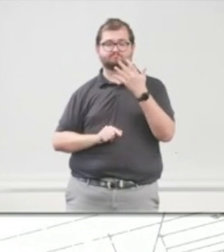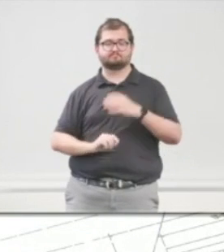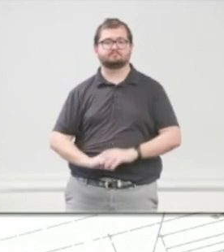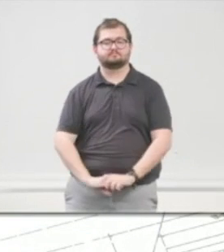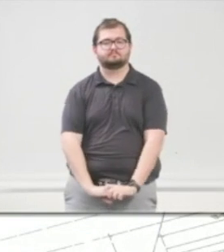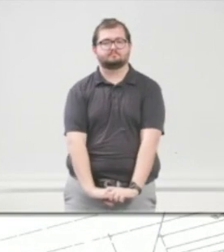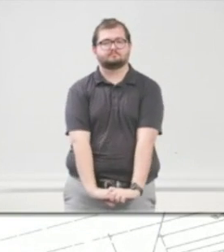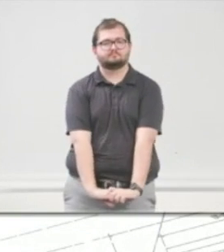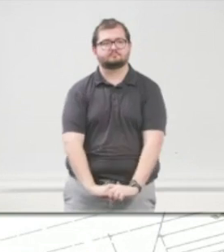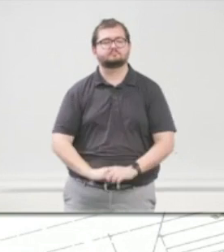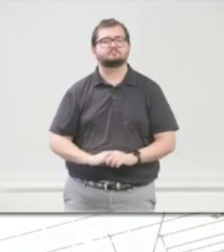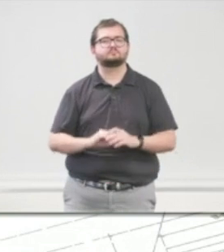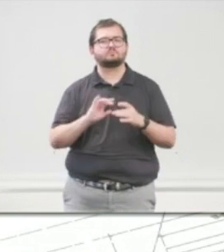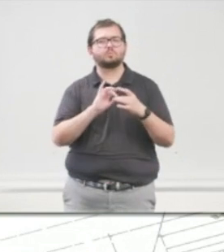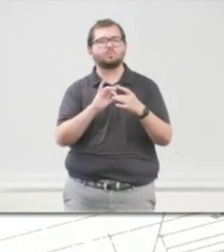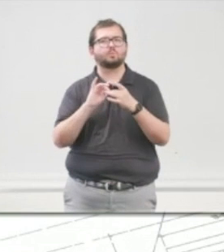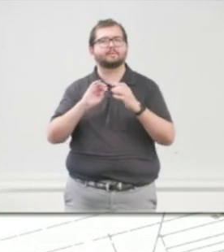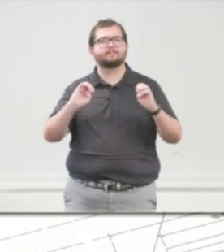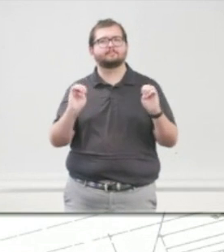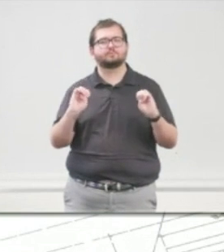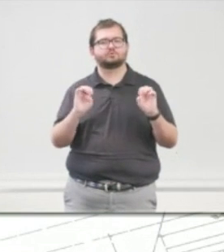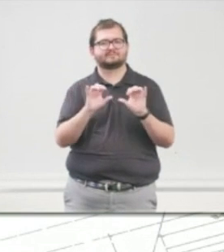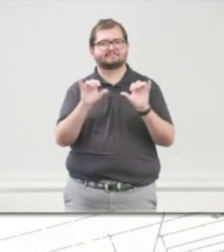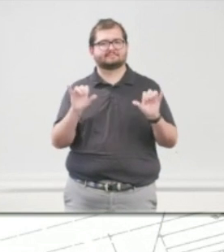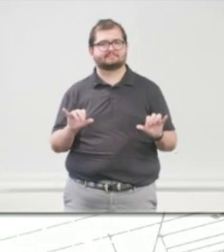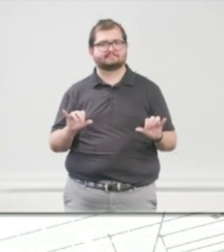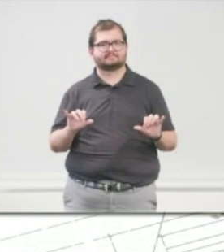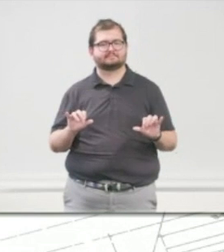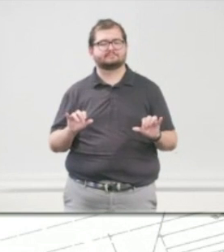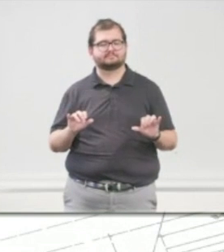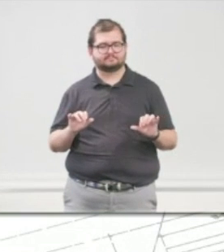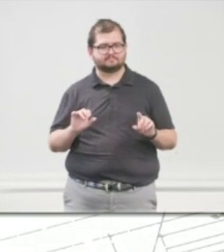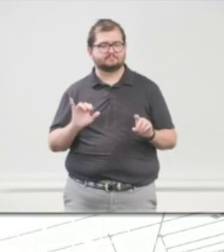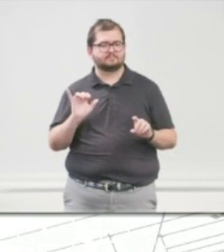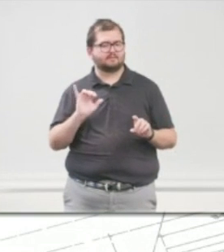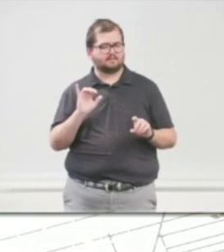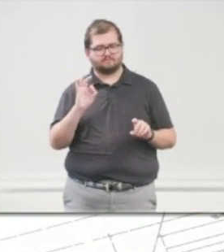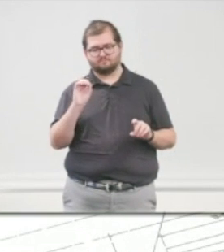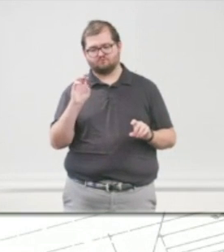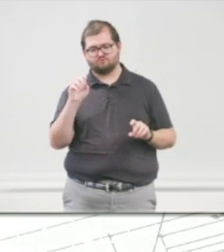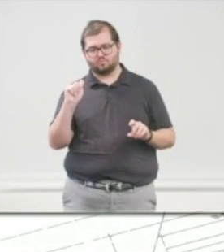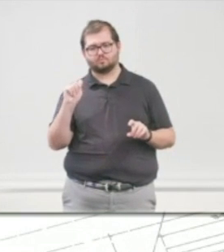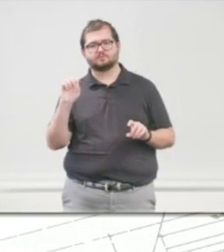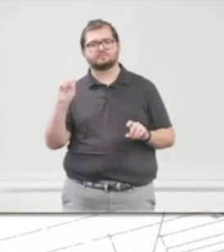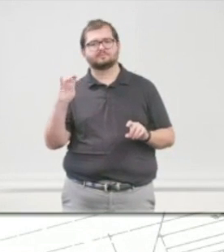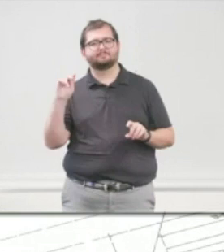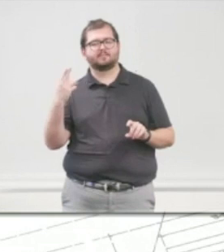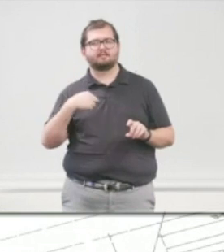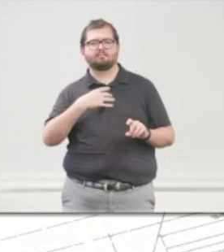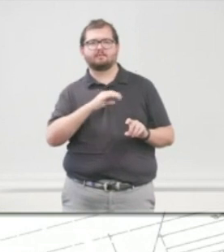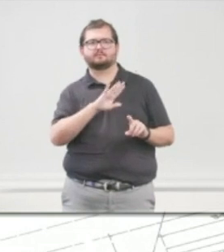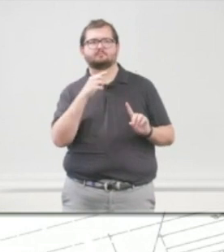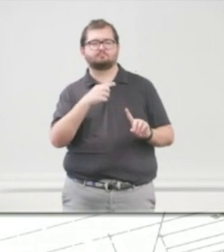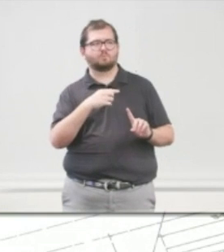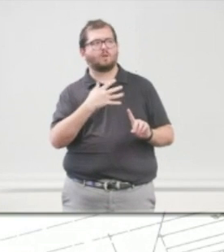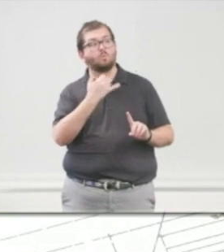Coordinating emergency systems. I liked Forrest Smith whenever he was talking today. I'm going to give him a call, because I want them to